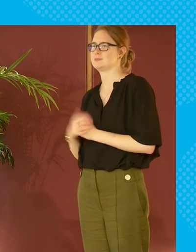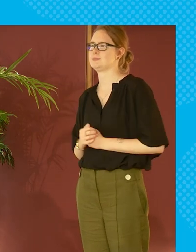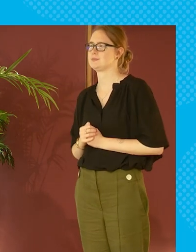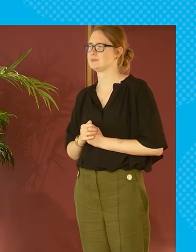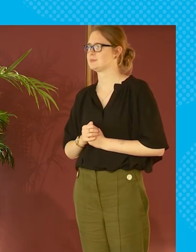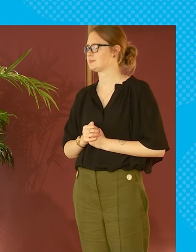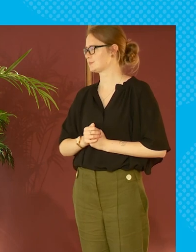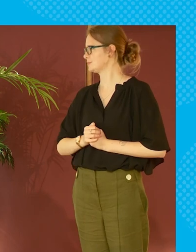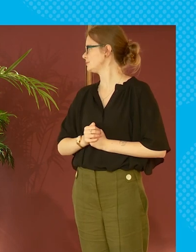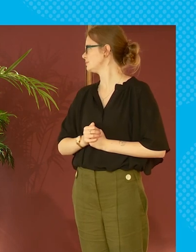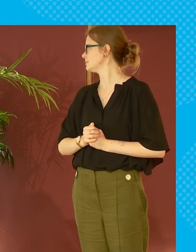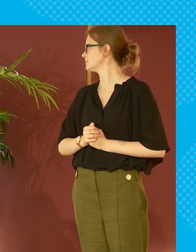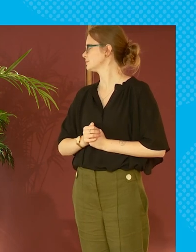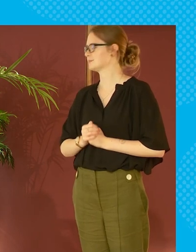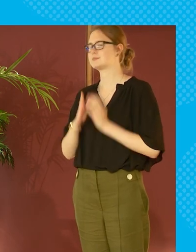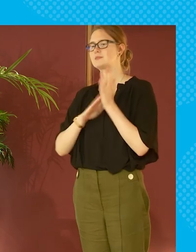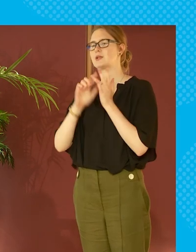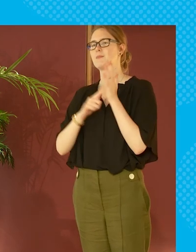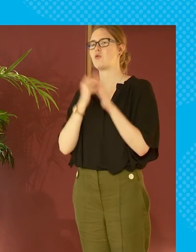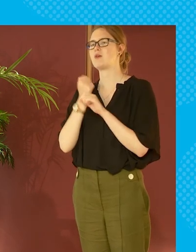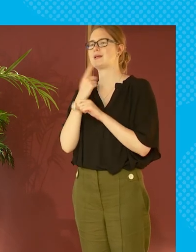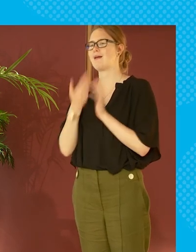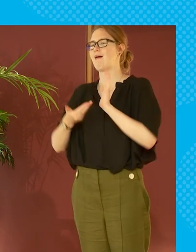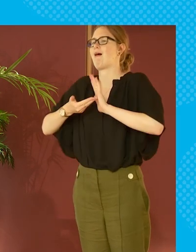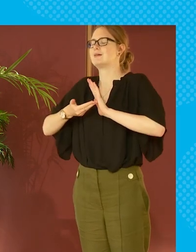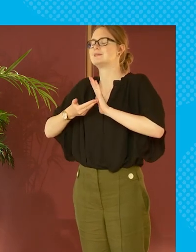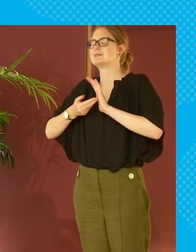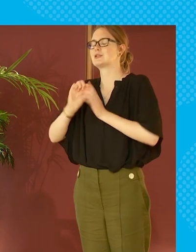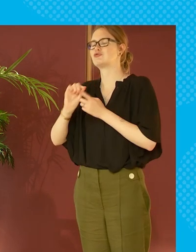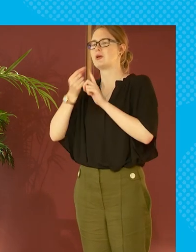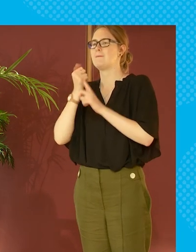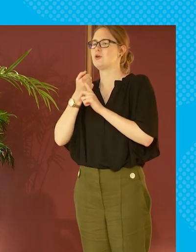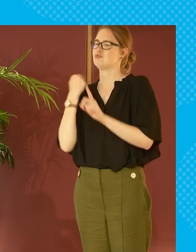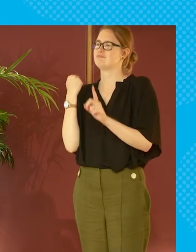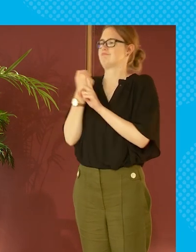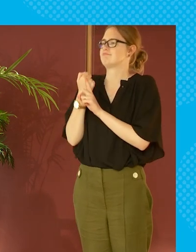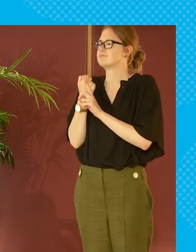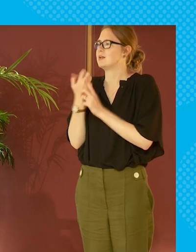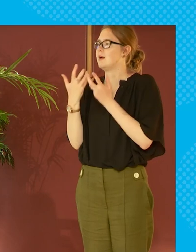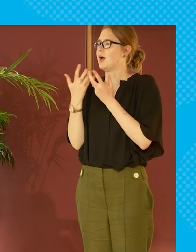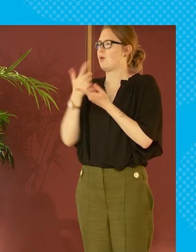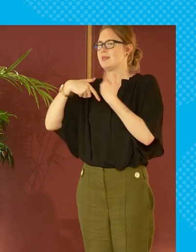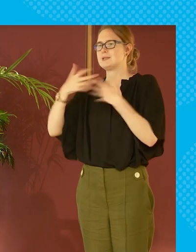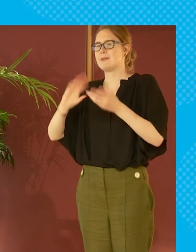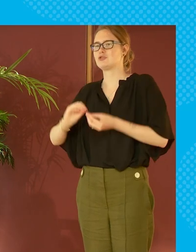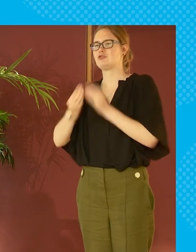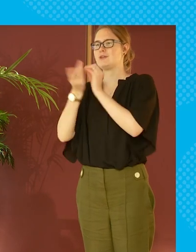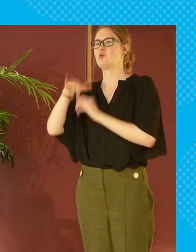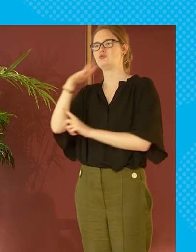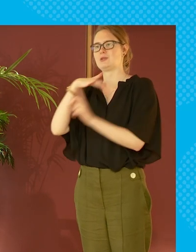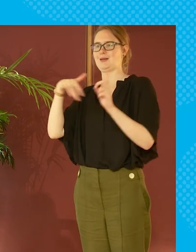as a result can i just make a point to emphasize how much this is this is um